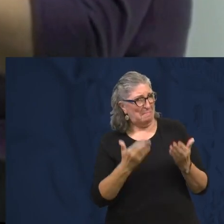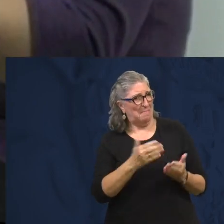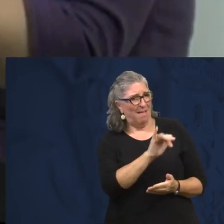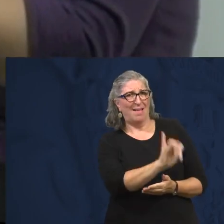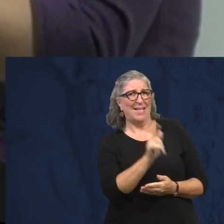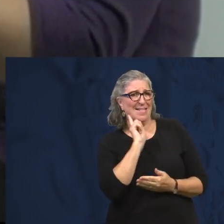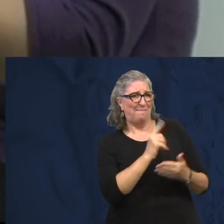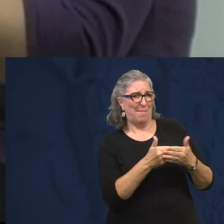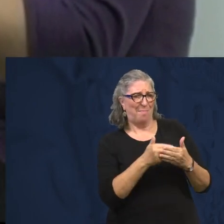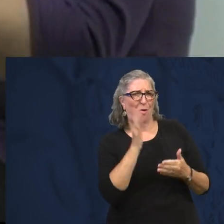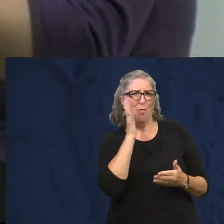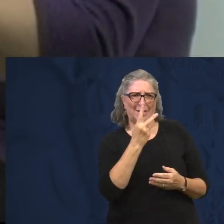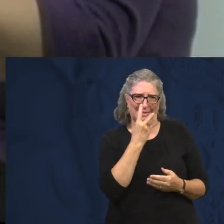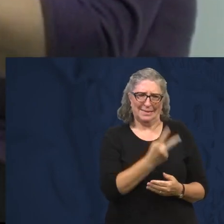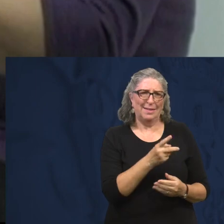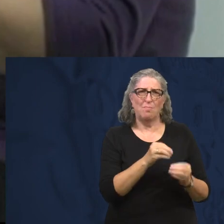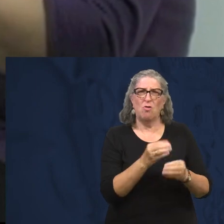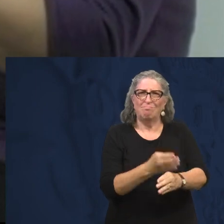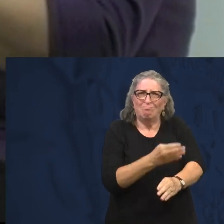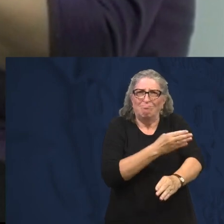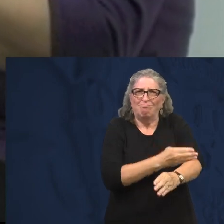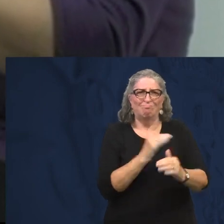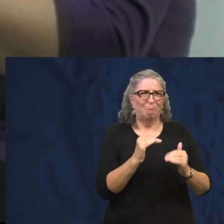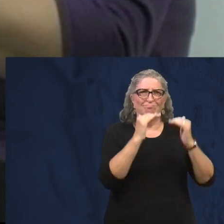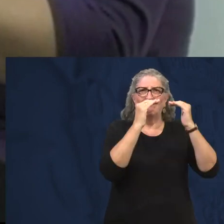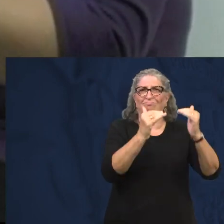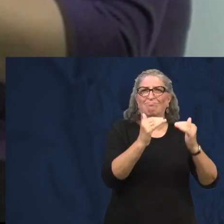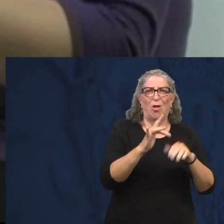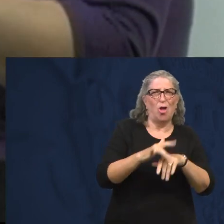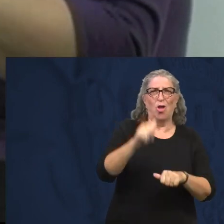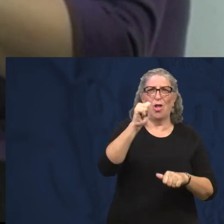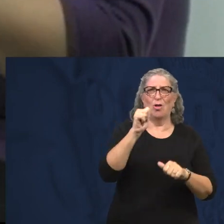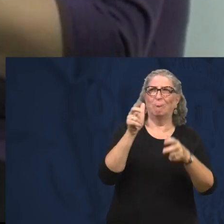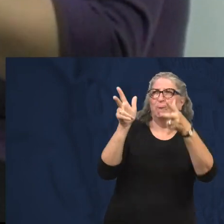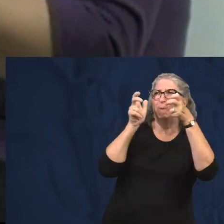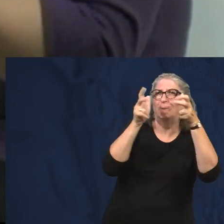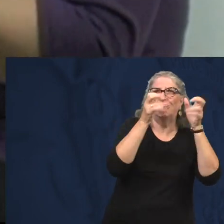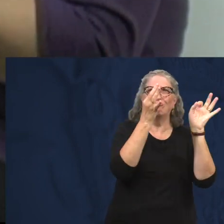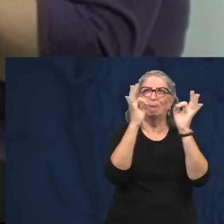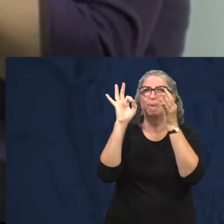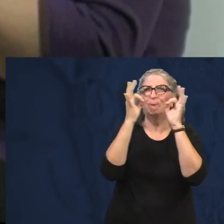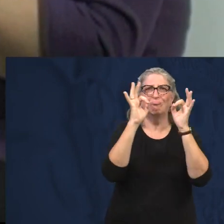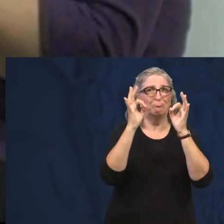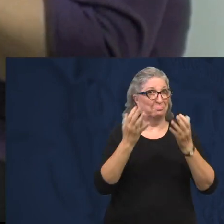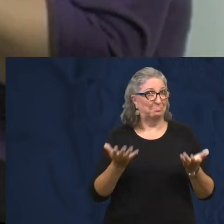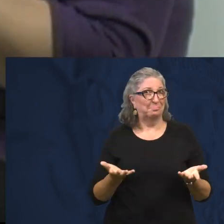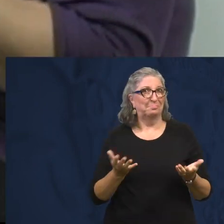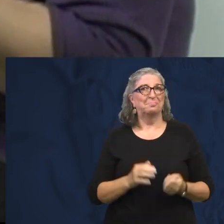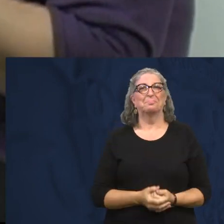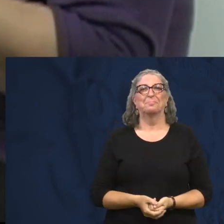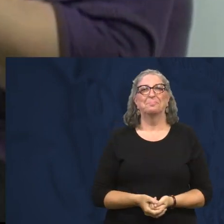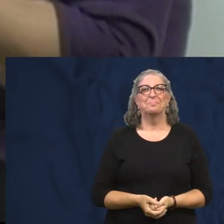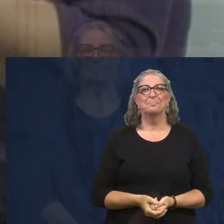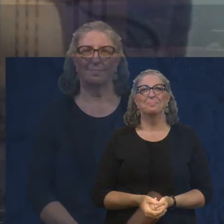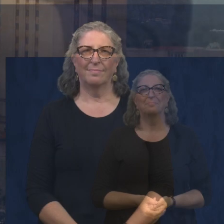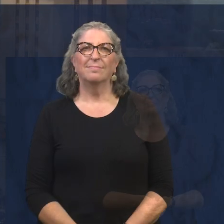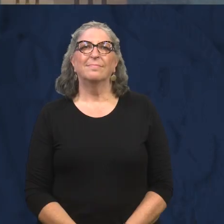hypothesize that perhaps gaze following was enhanced in deaf infants raised by deaf parents.